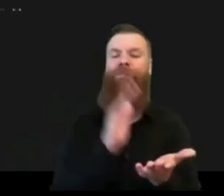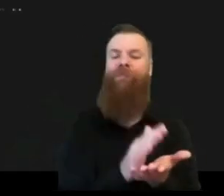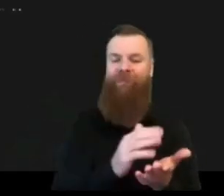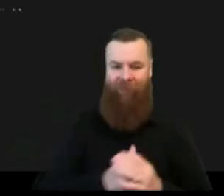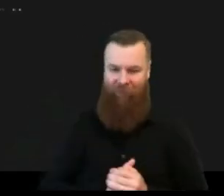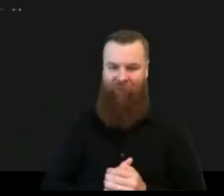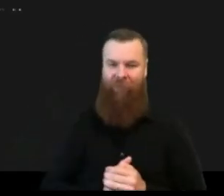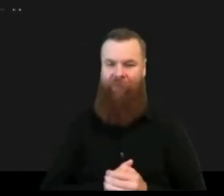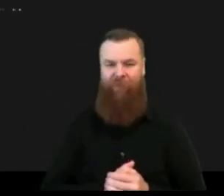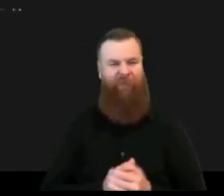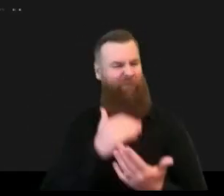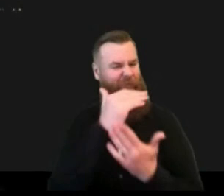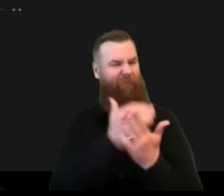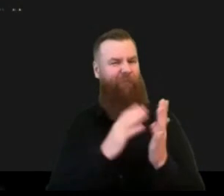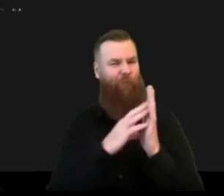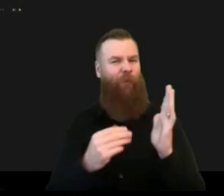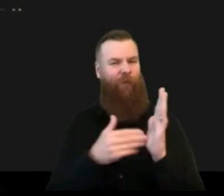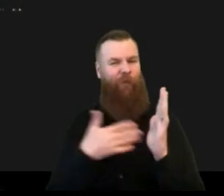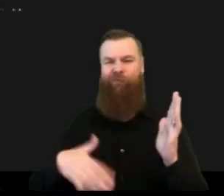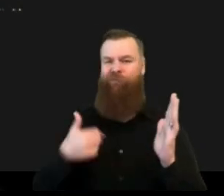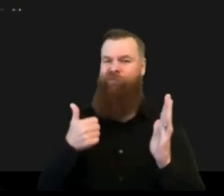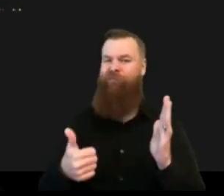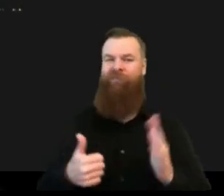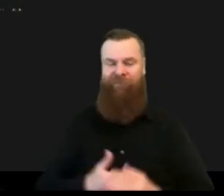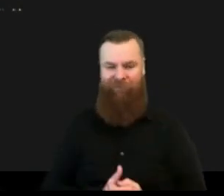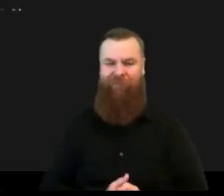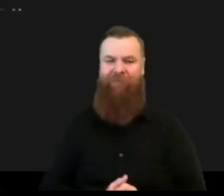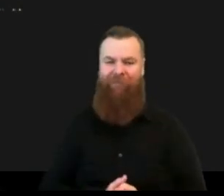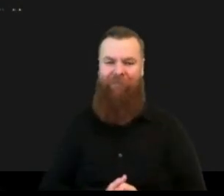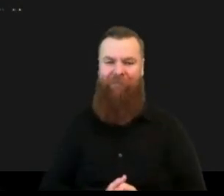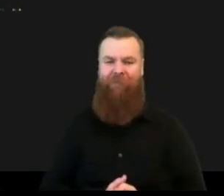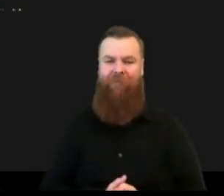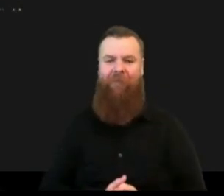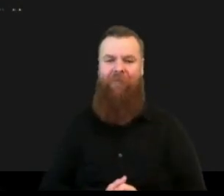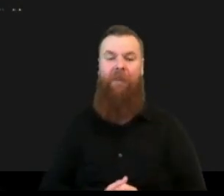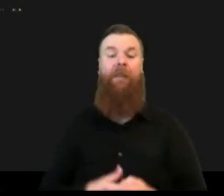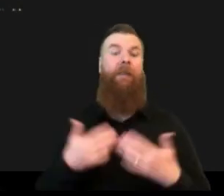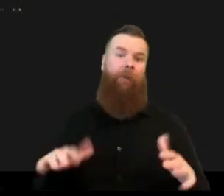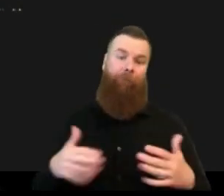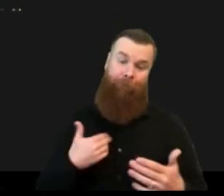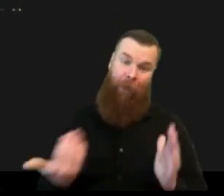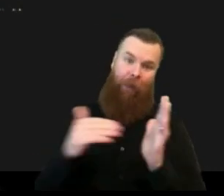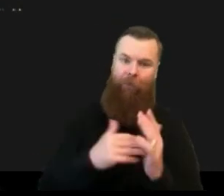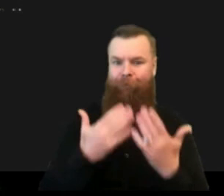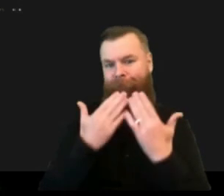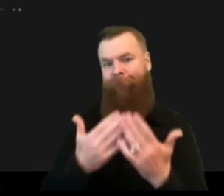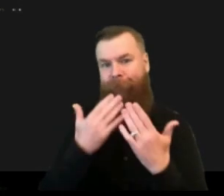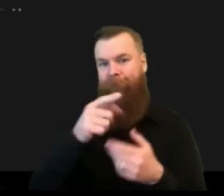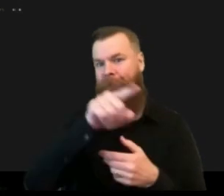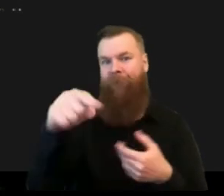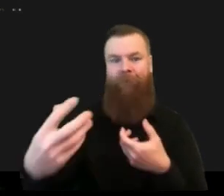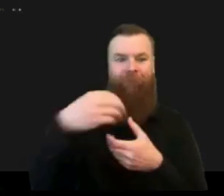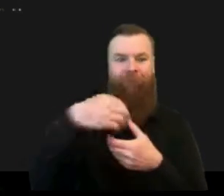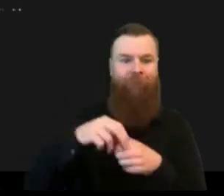um very thank you for all the participants and especially the facilitators fernando and the back team as well